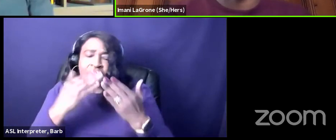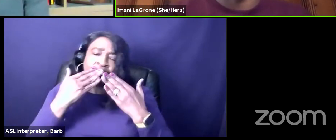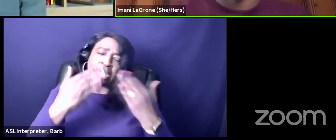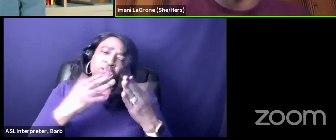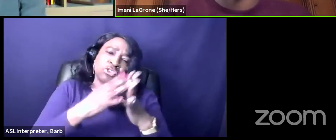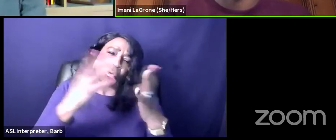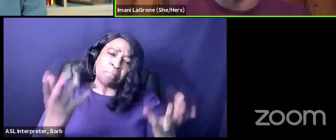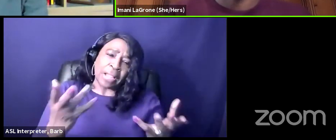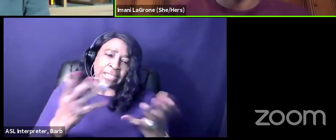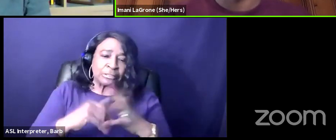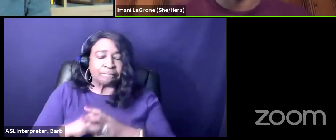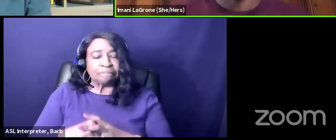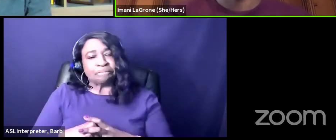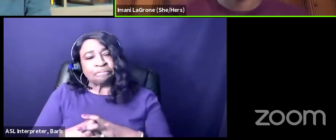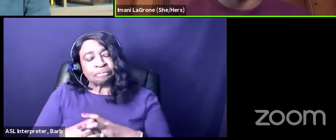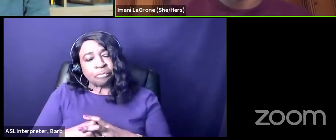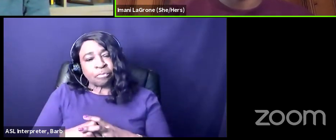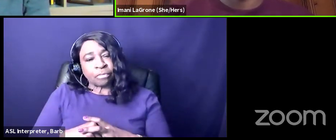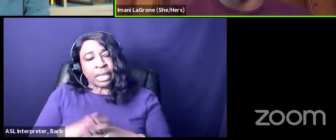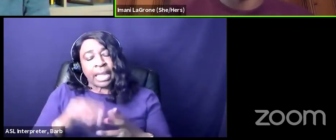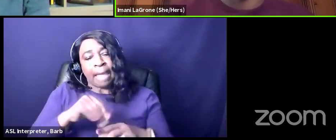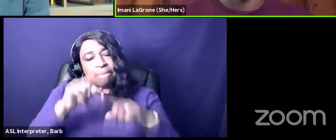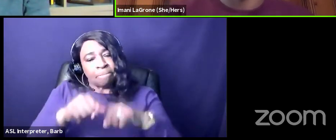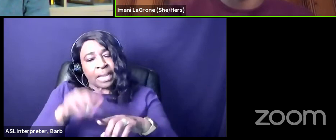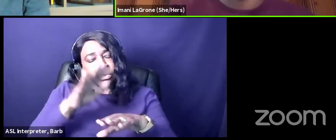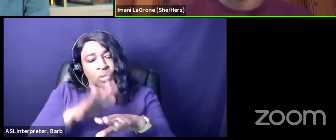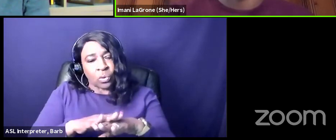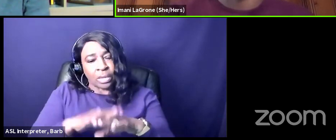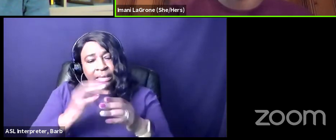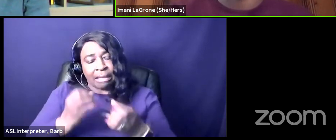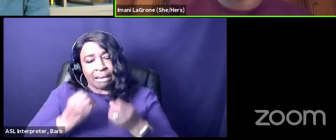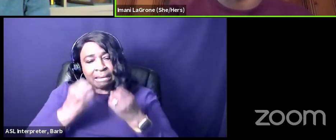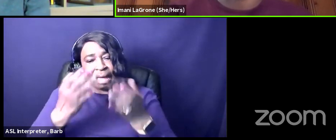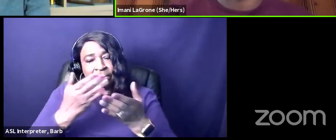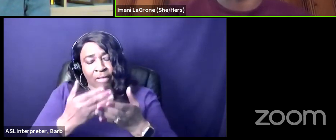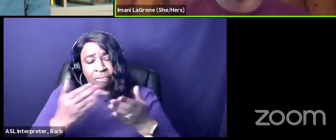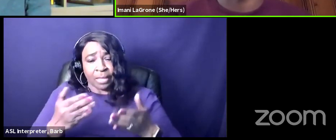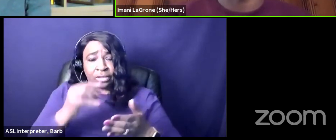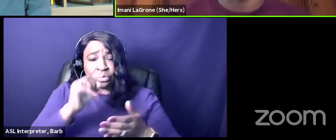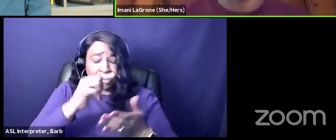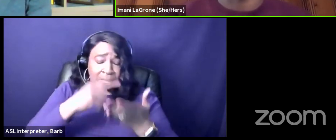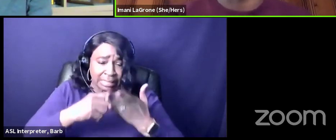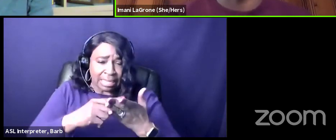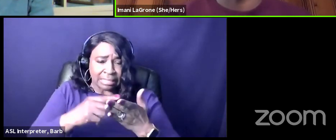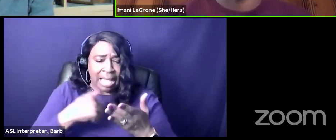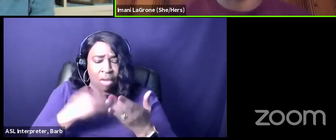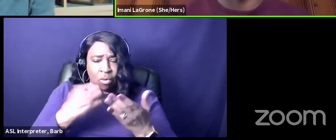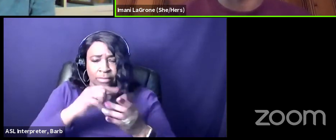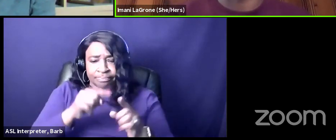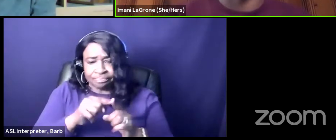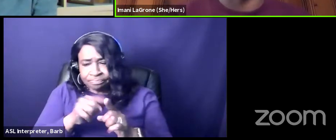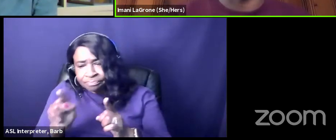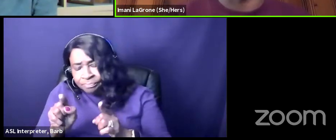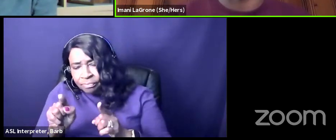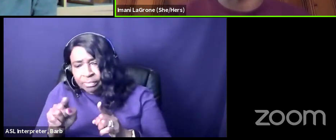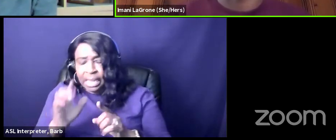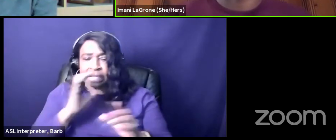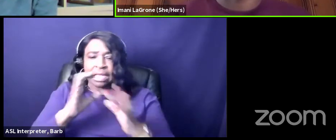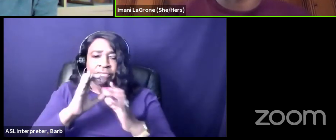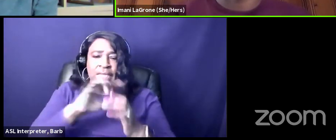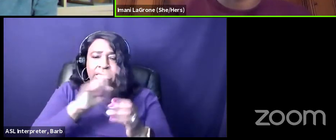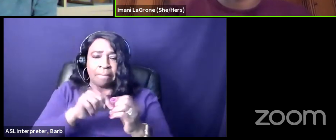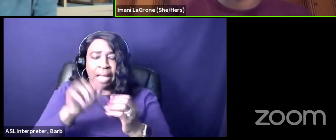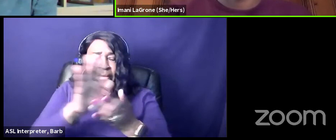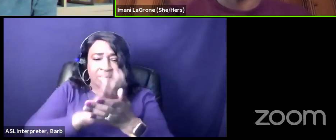based on actually a lot of the things that you were discussing i sort of want to shift to sort of a conversation about